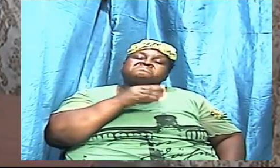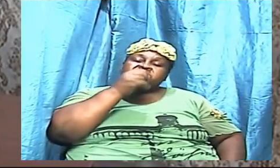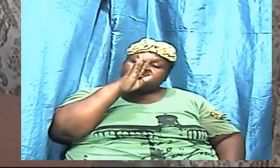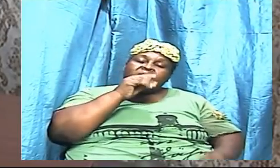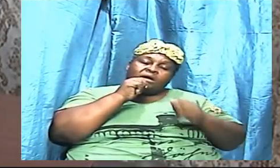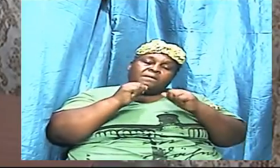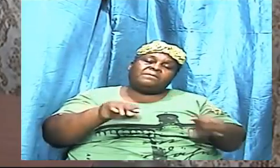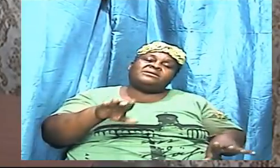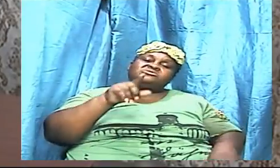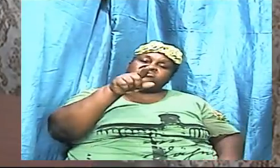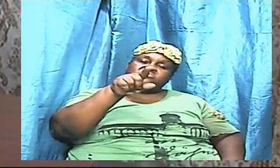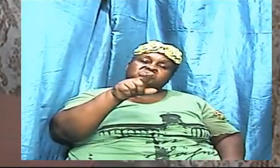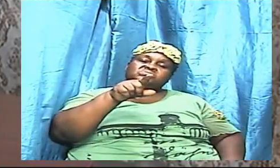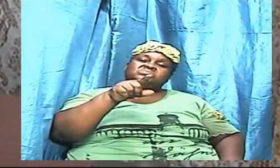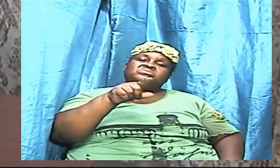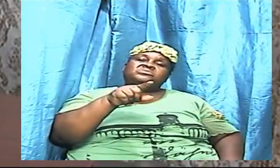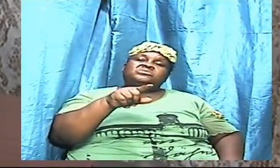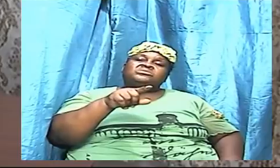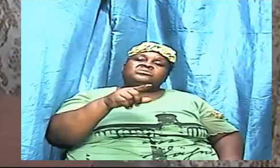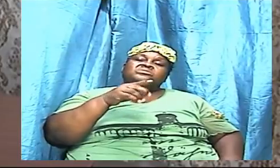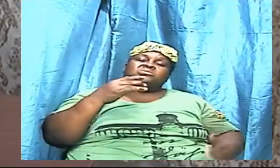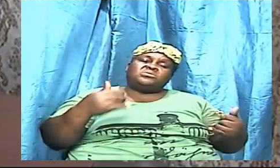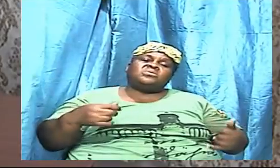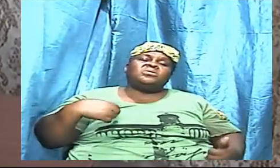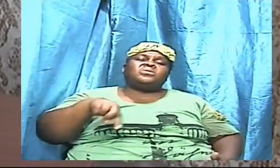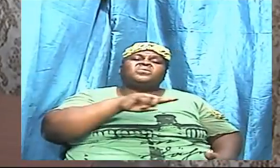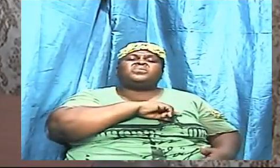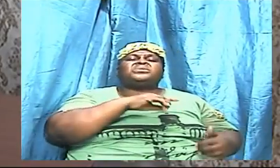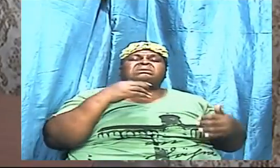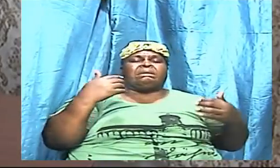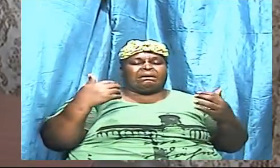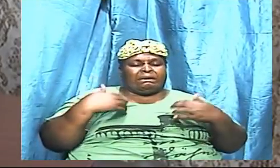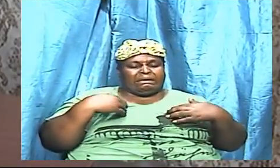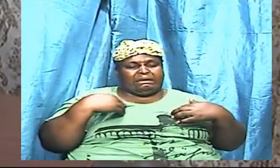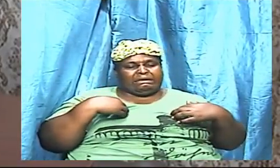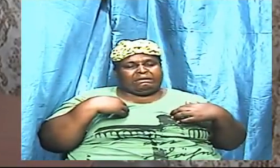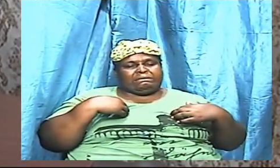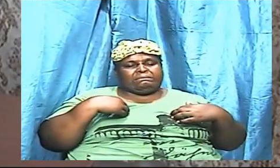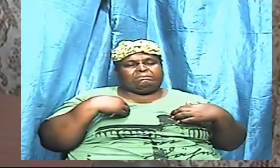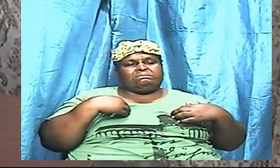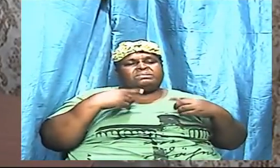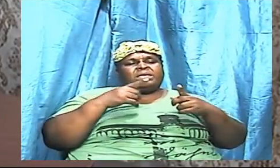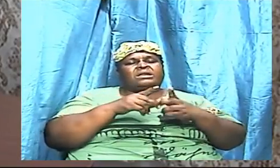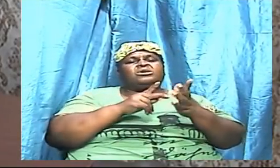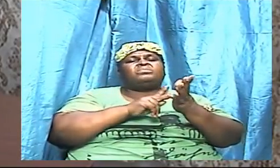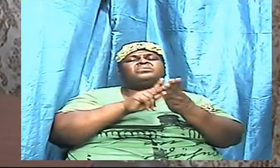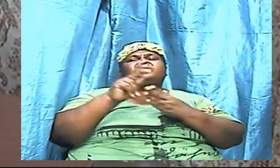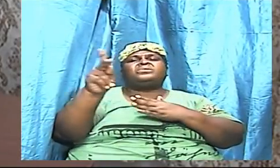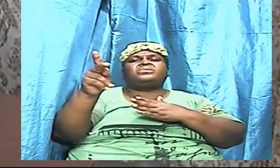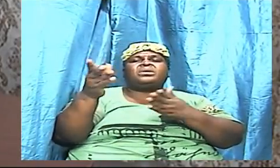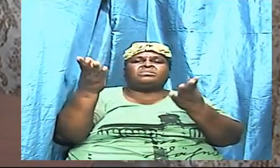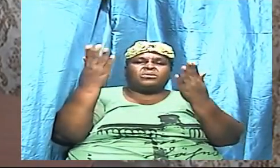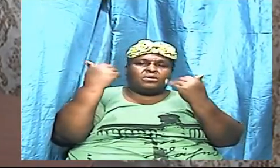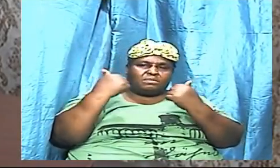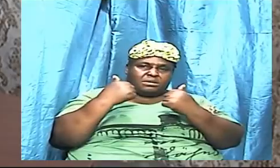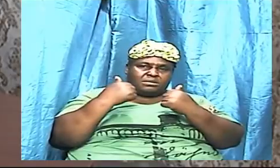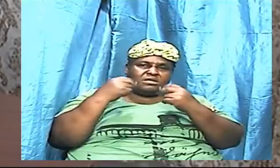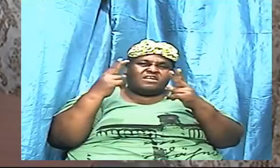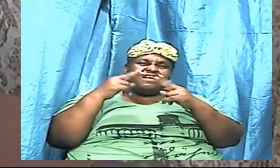god bless you now we have a little program coming because very shortly